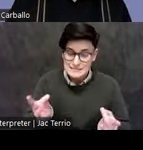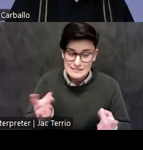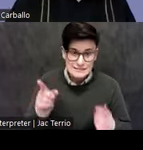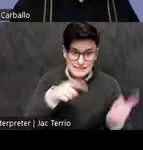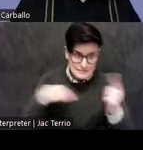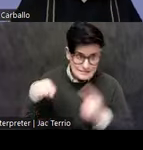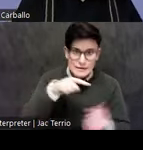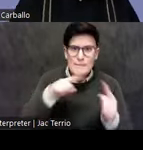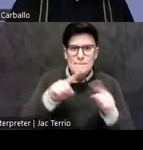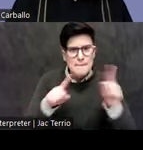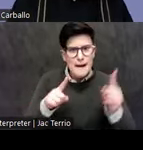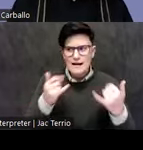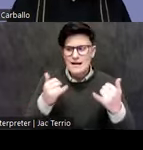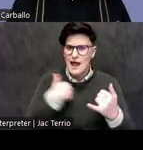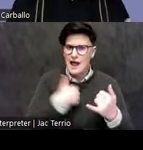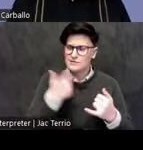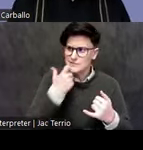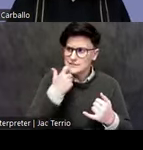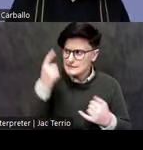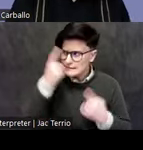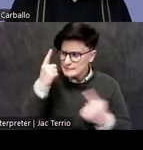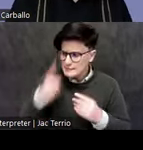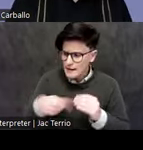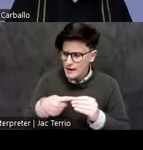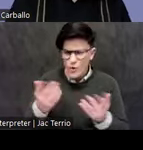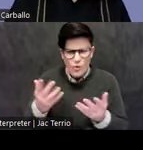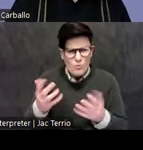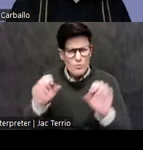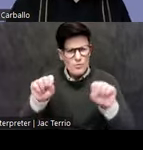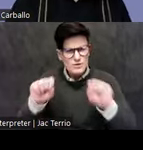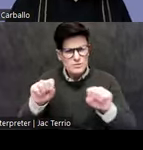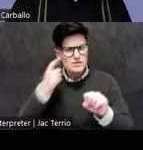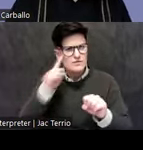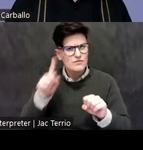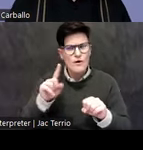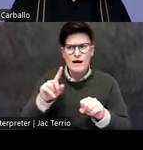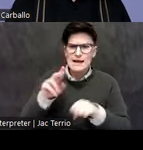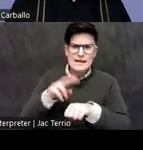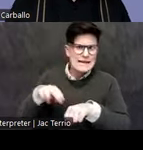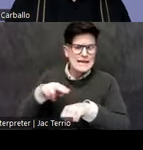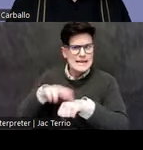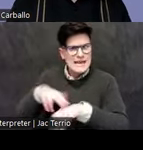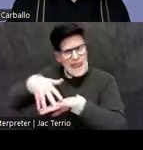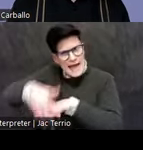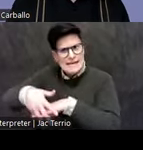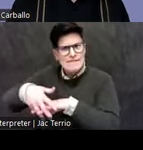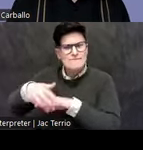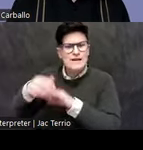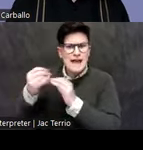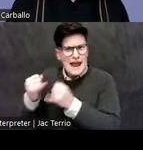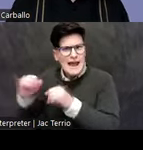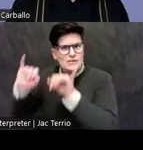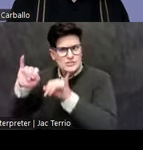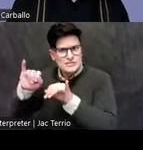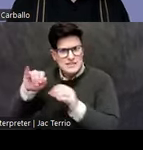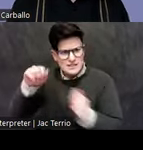scholarship to think about what were the possibilities for native agency within this colonial encounter